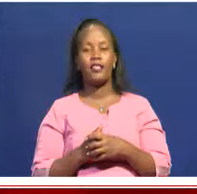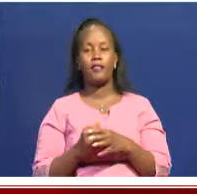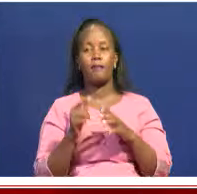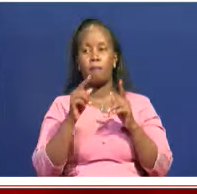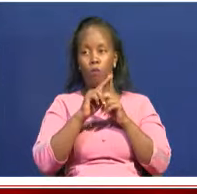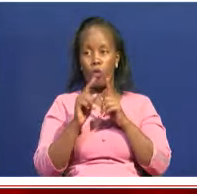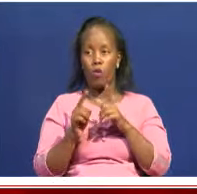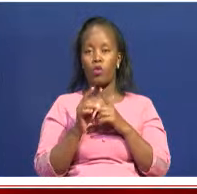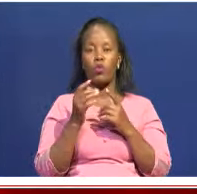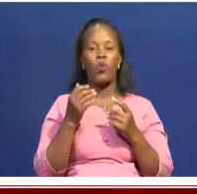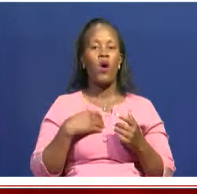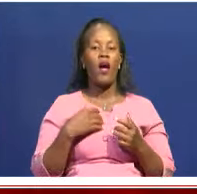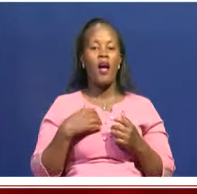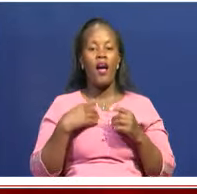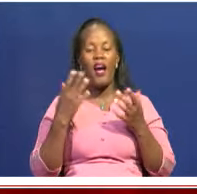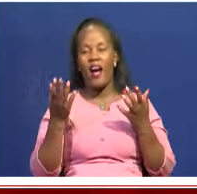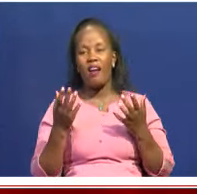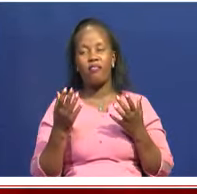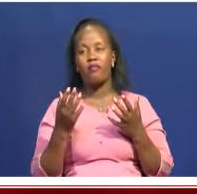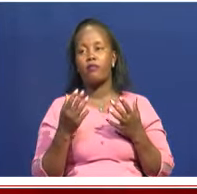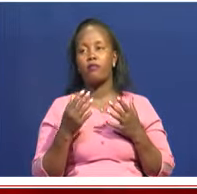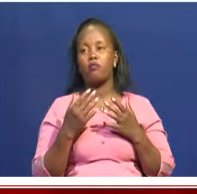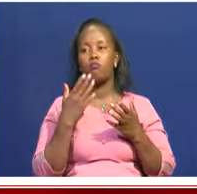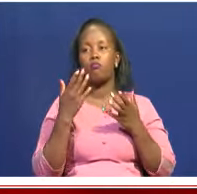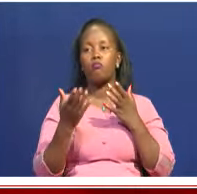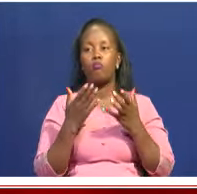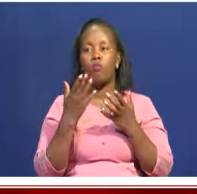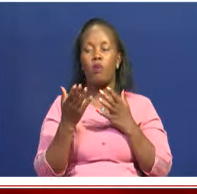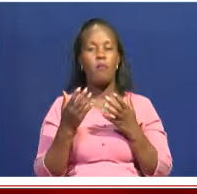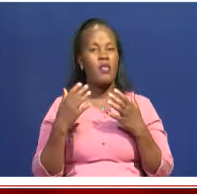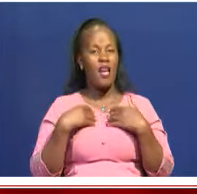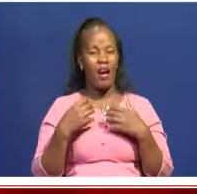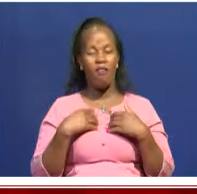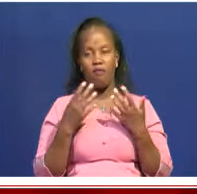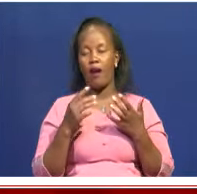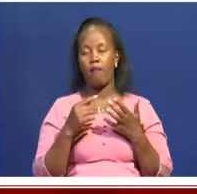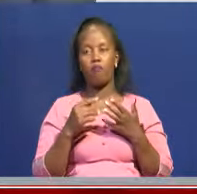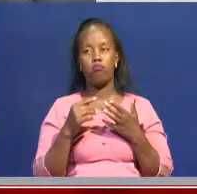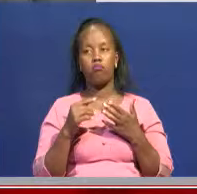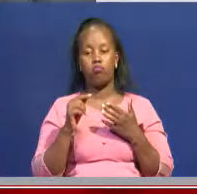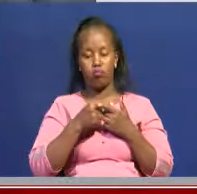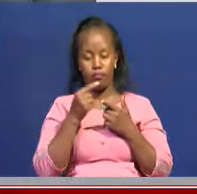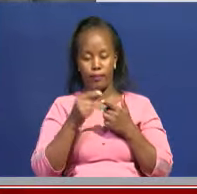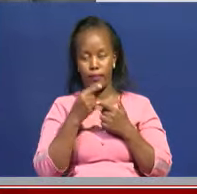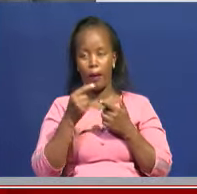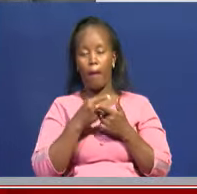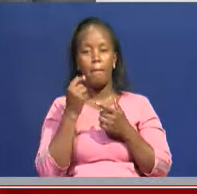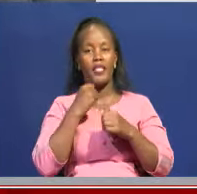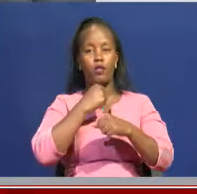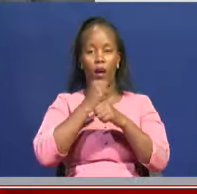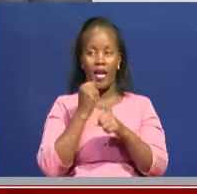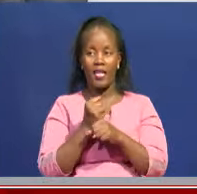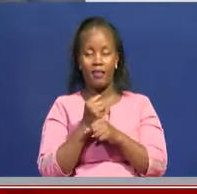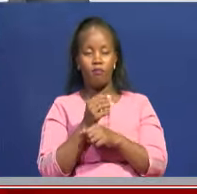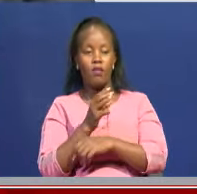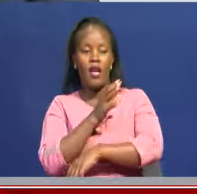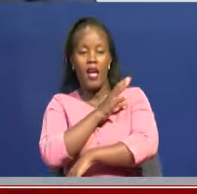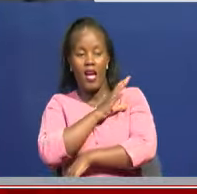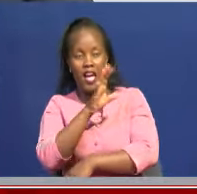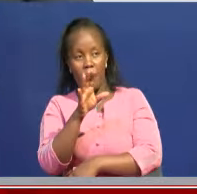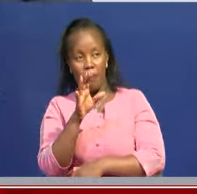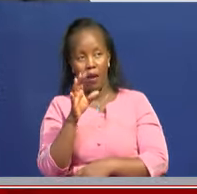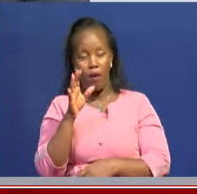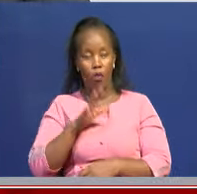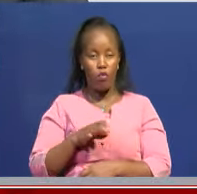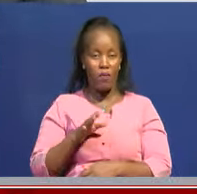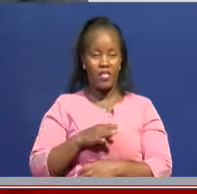time, we have things like Ushanga. Ushanga is the beadwork, the beadwork initiative, where we empower women and make sure